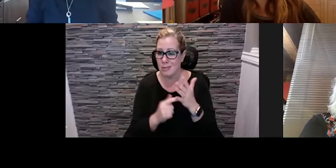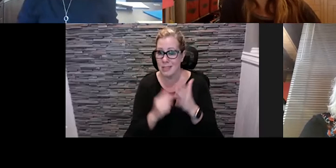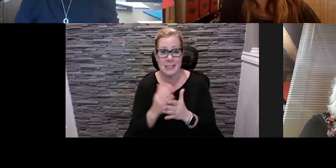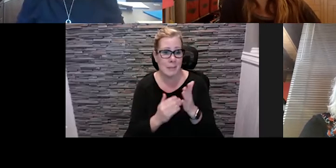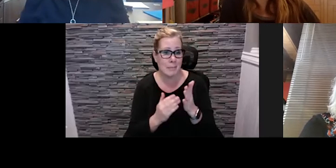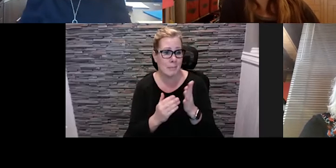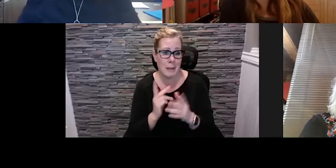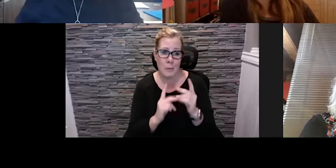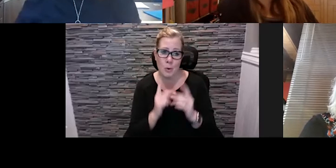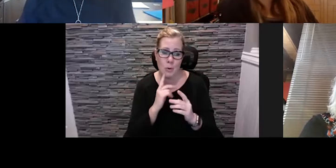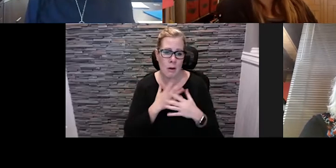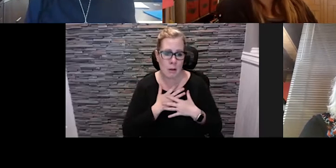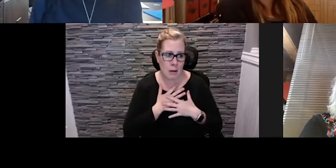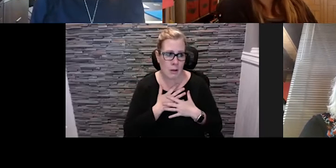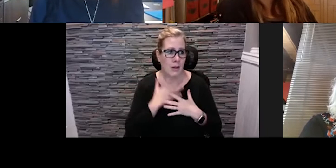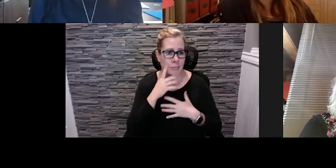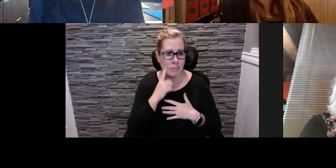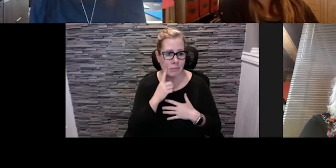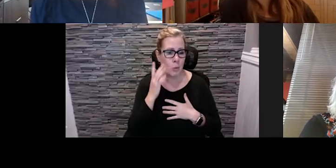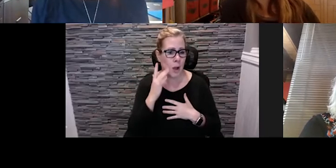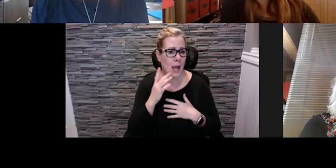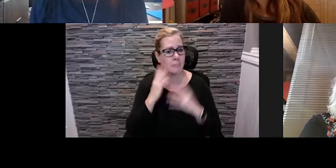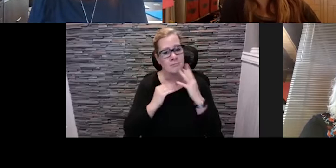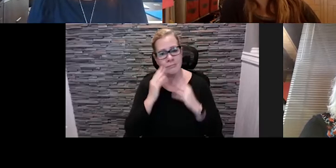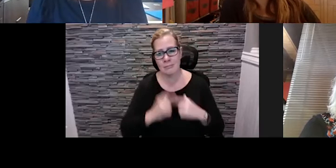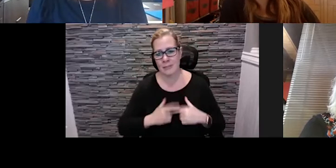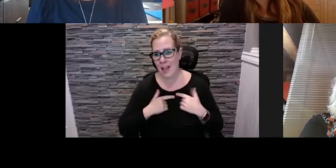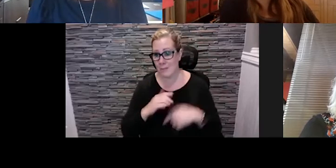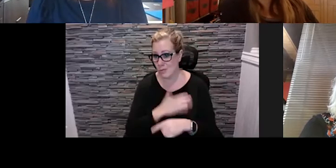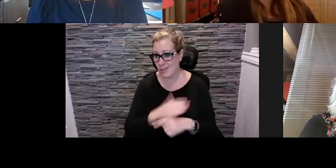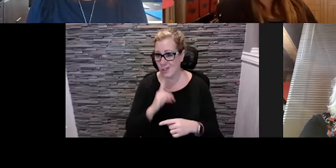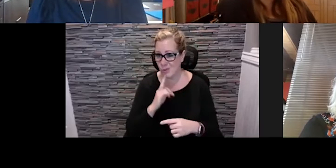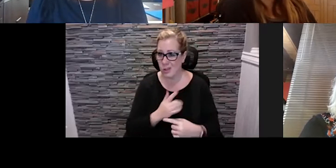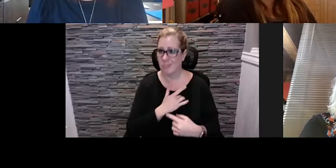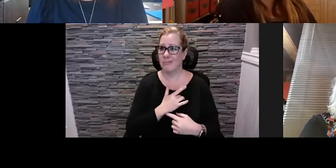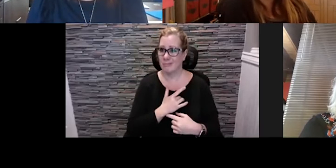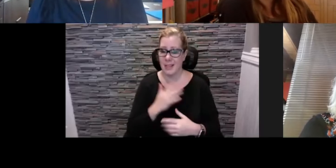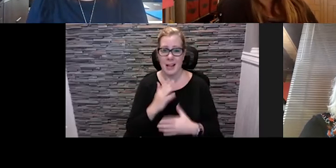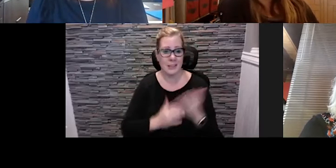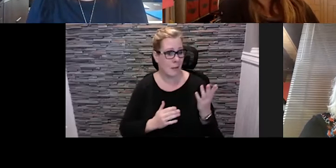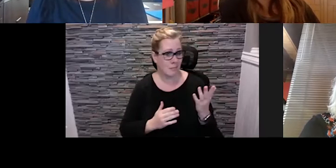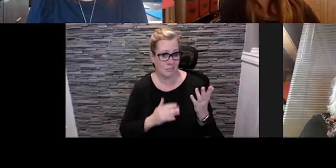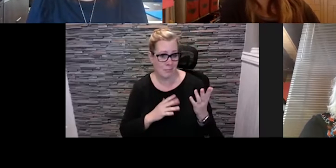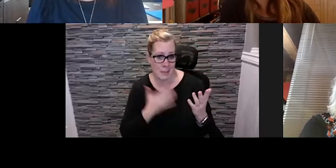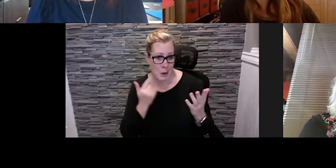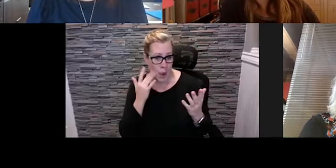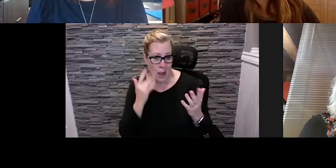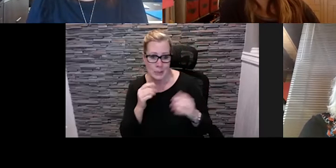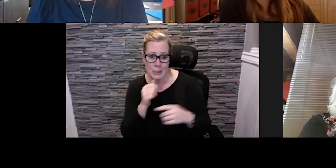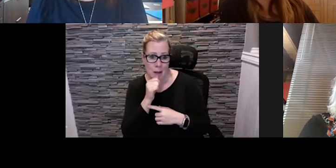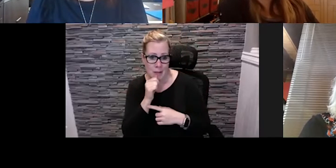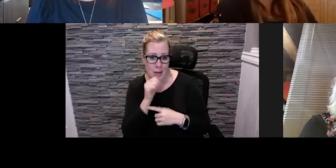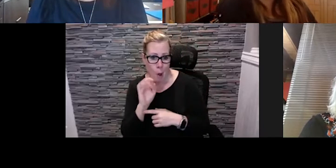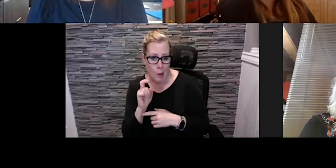because they were able to experience live music in no other way and uh in some ways even better because they had a private box suite